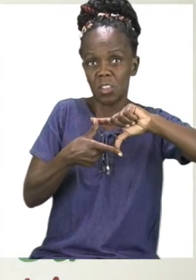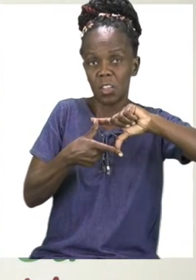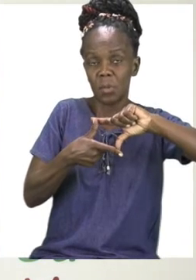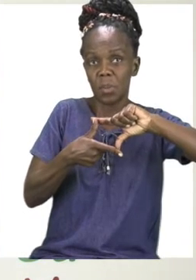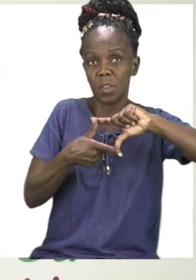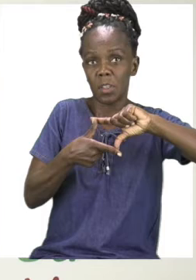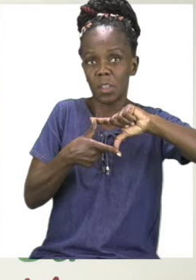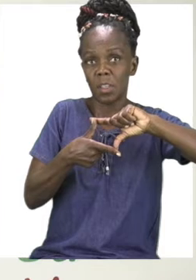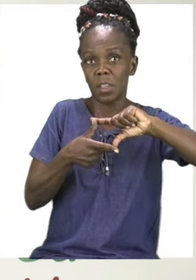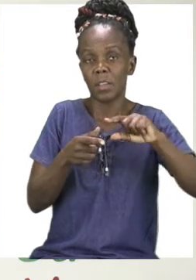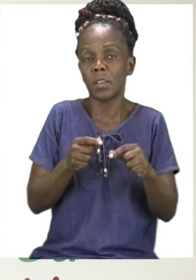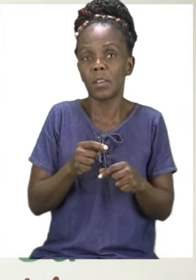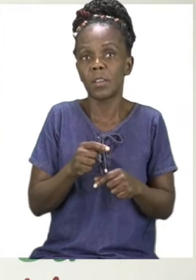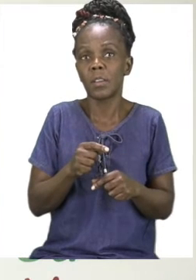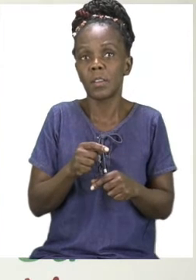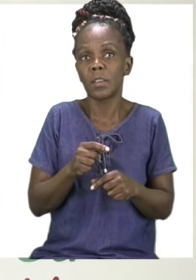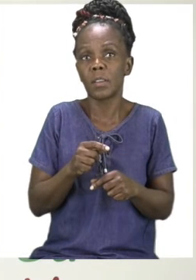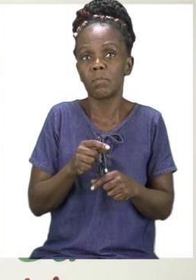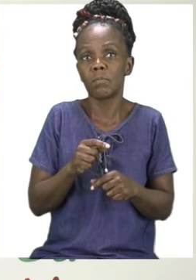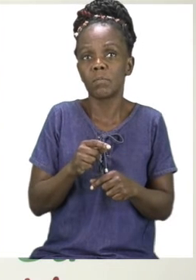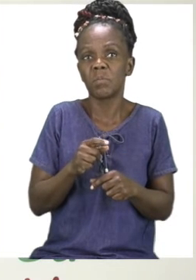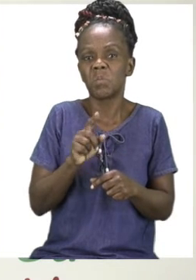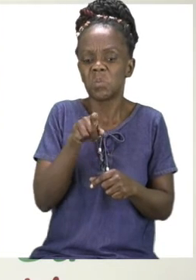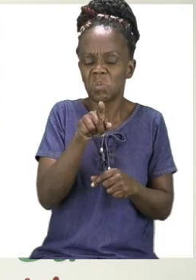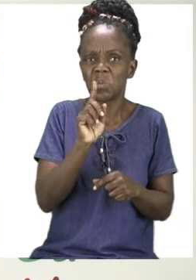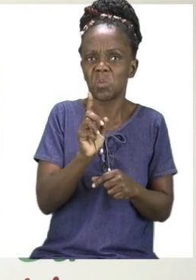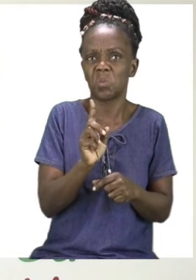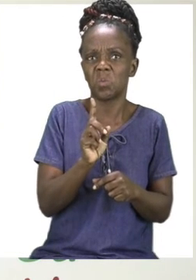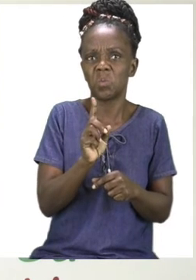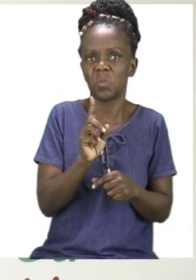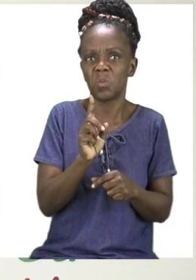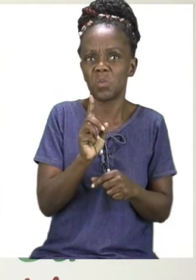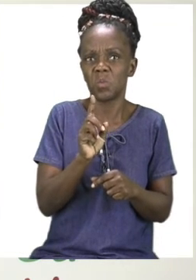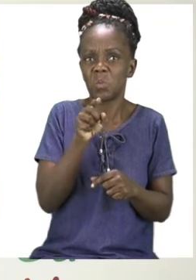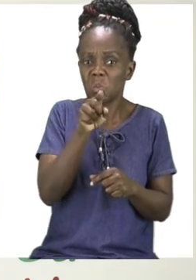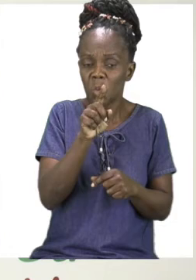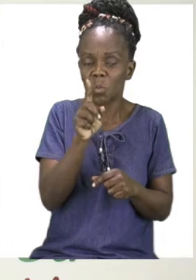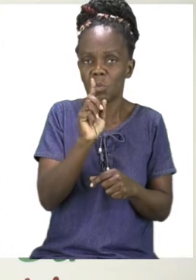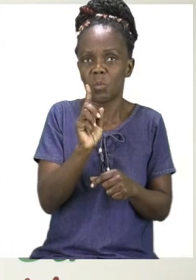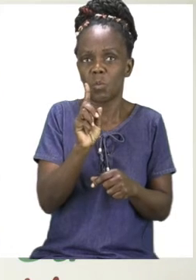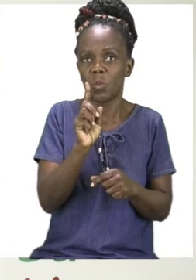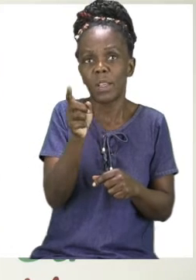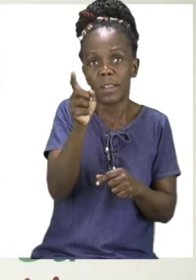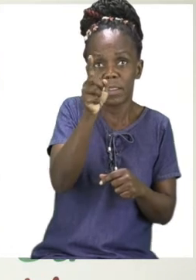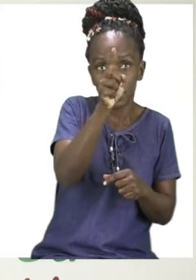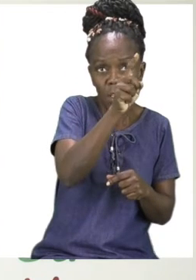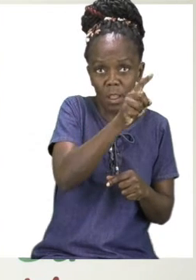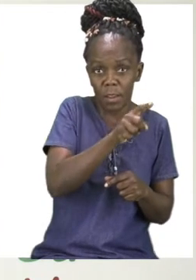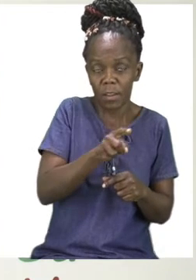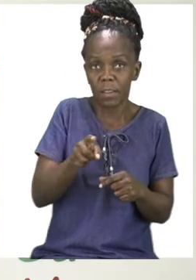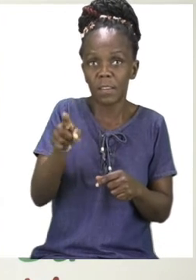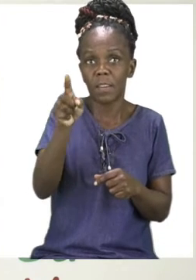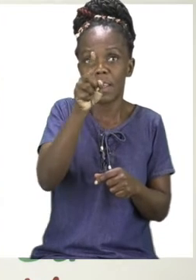one. Let's do this one first. This one is a circle. Everyone,